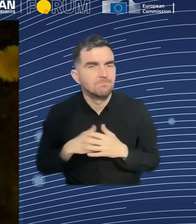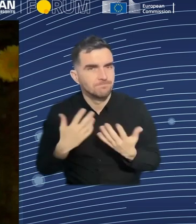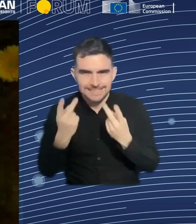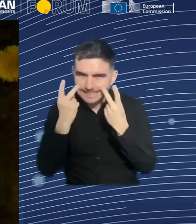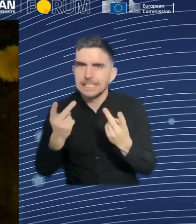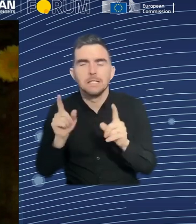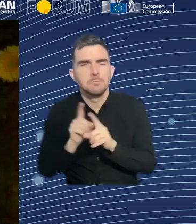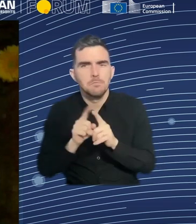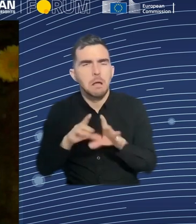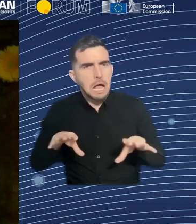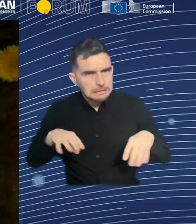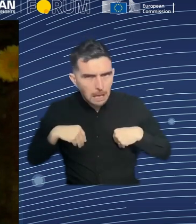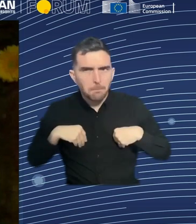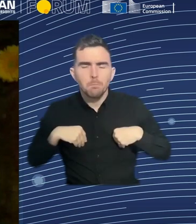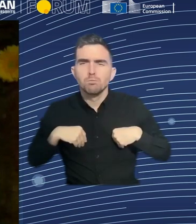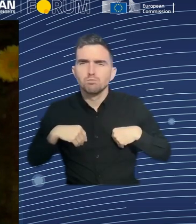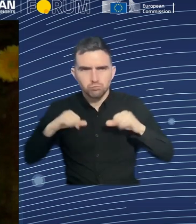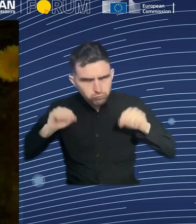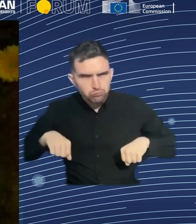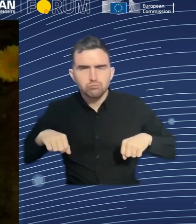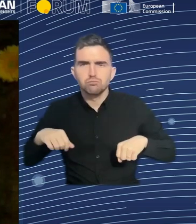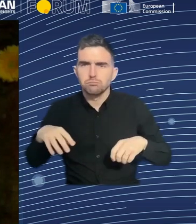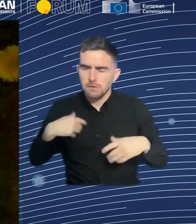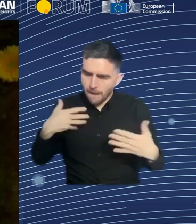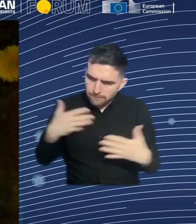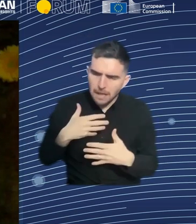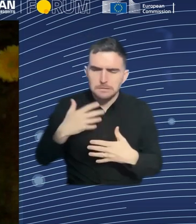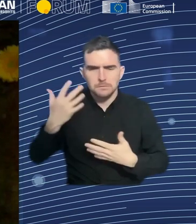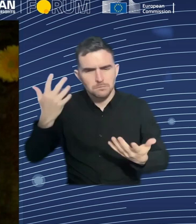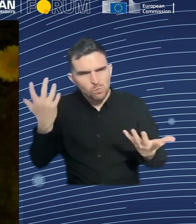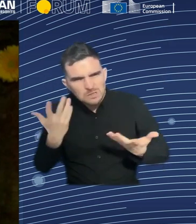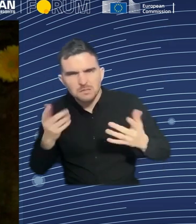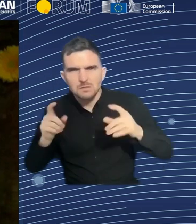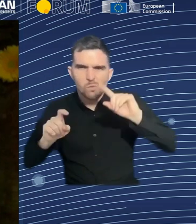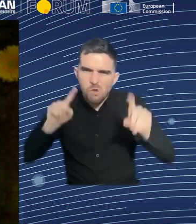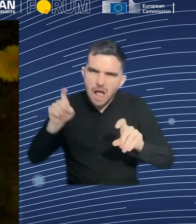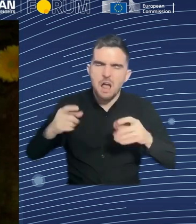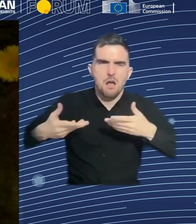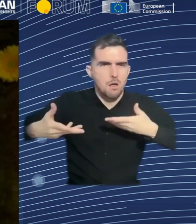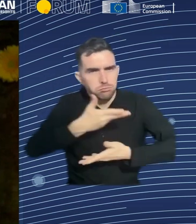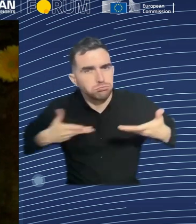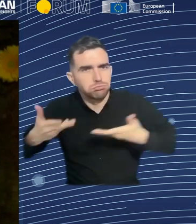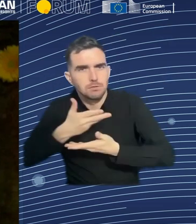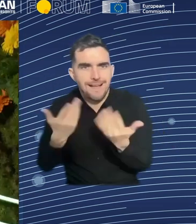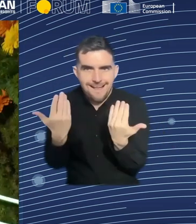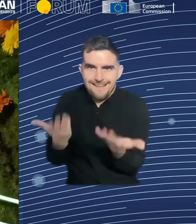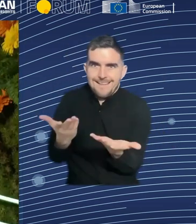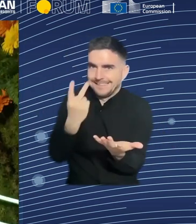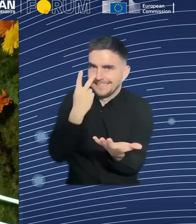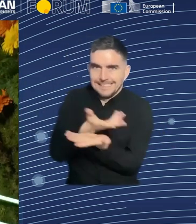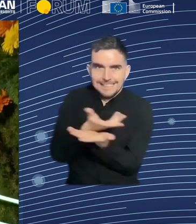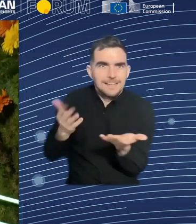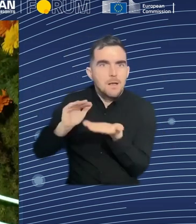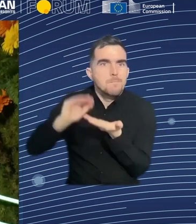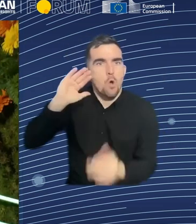is one of the tools we try to use. And that is quite effective. I like this ambassadors for